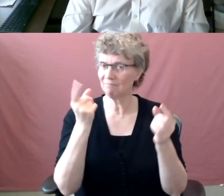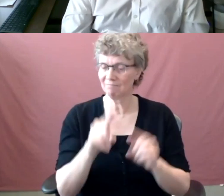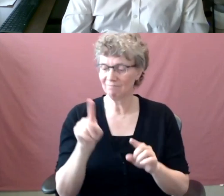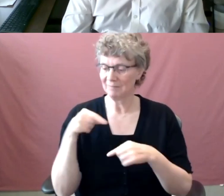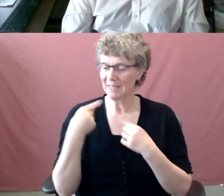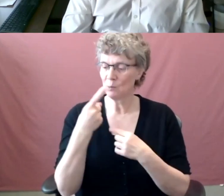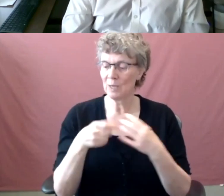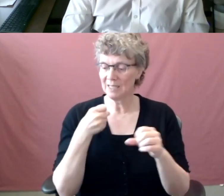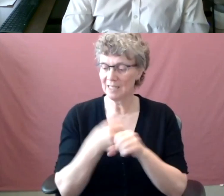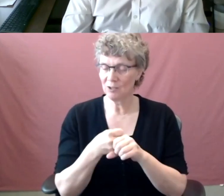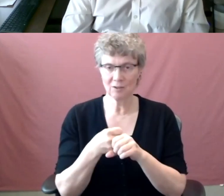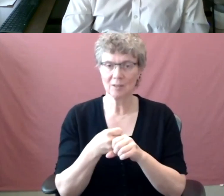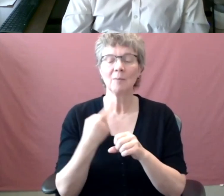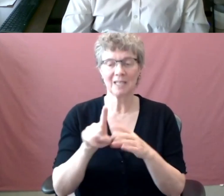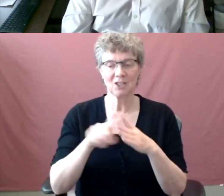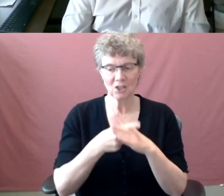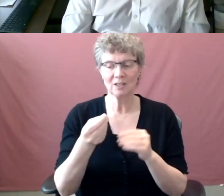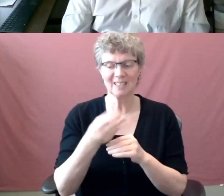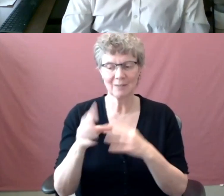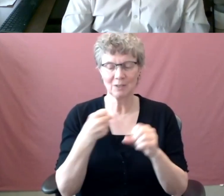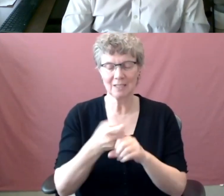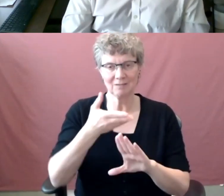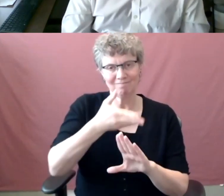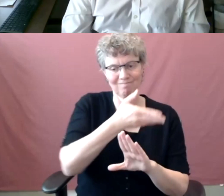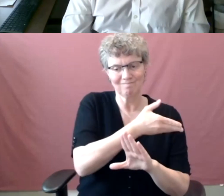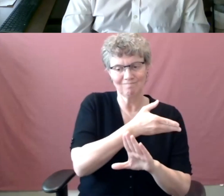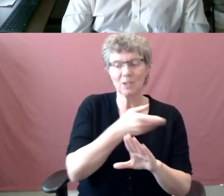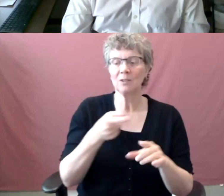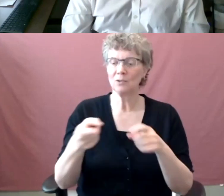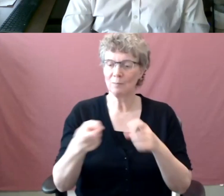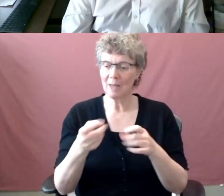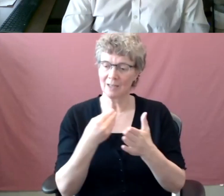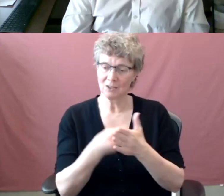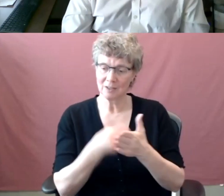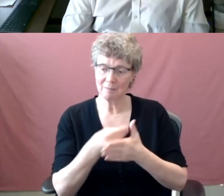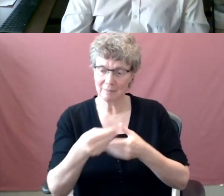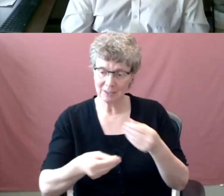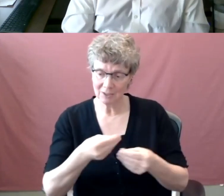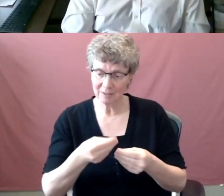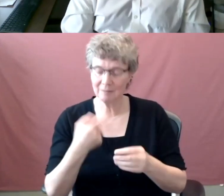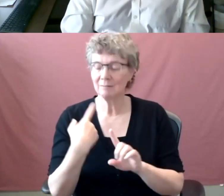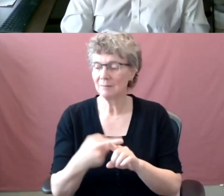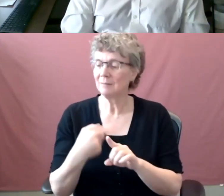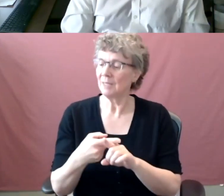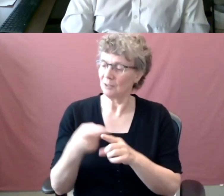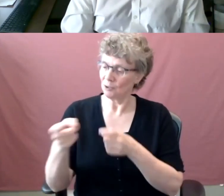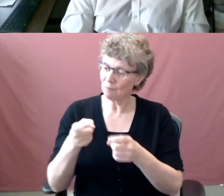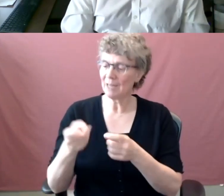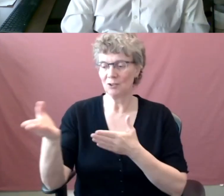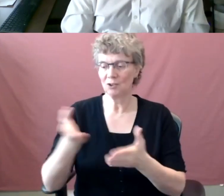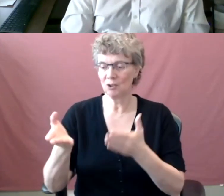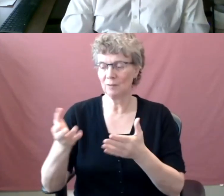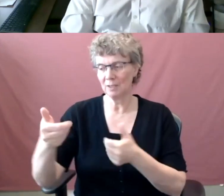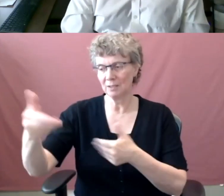for several years now in order to manage budget and to manage services at the same time. So I thought